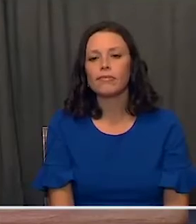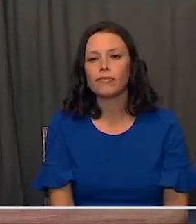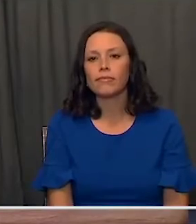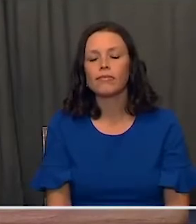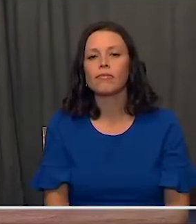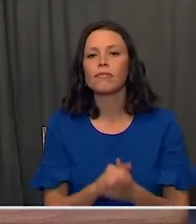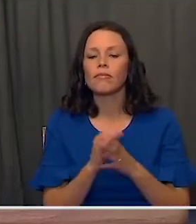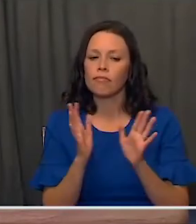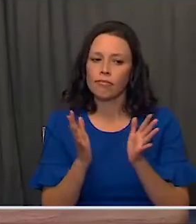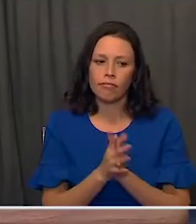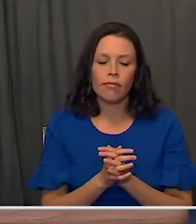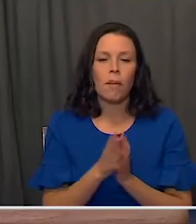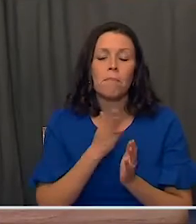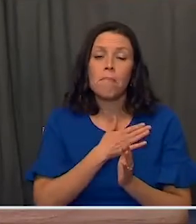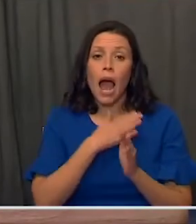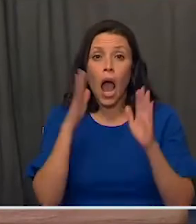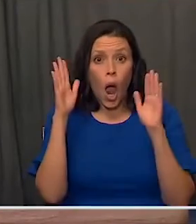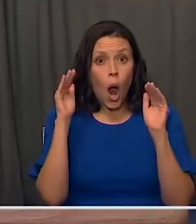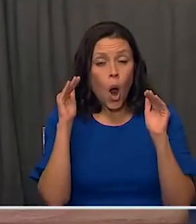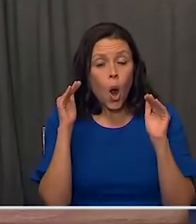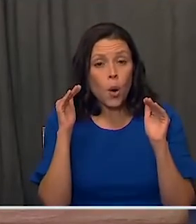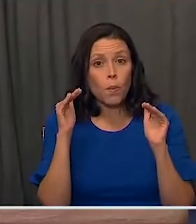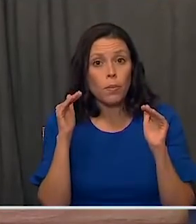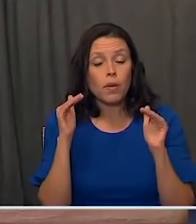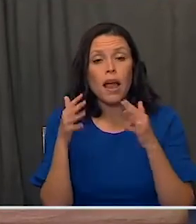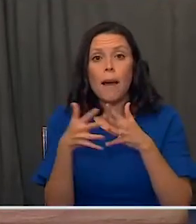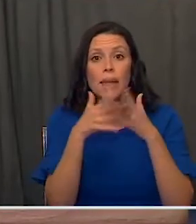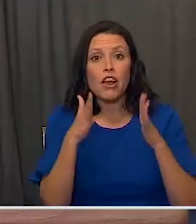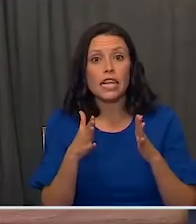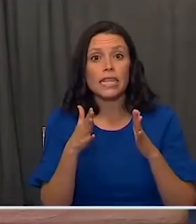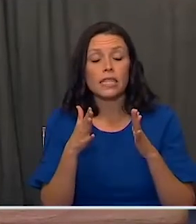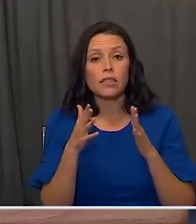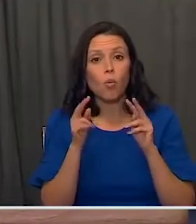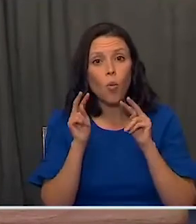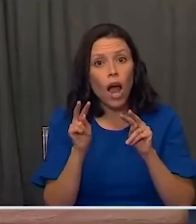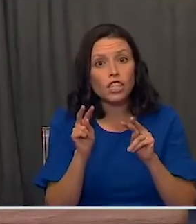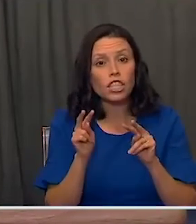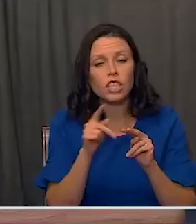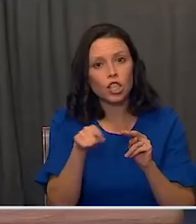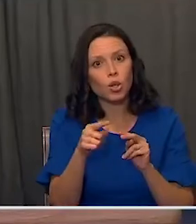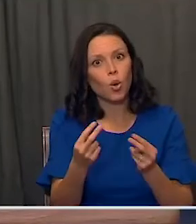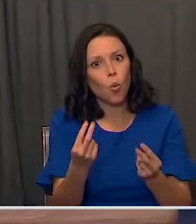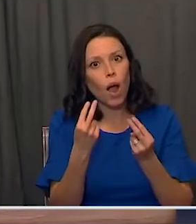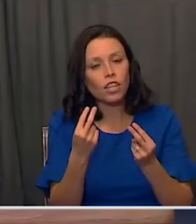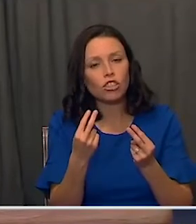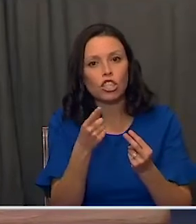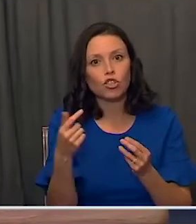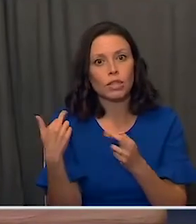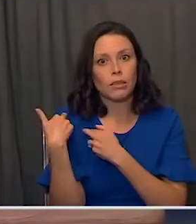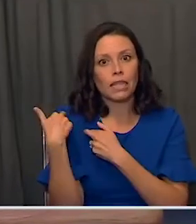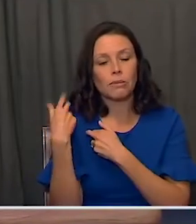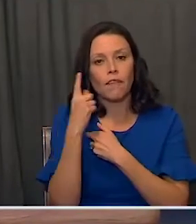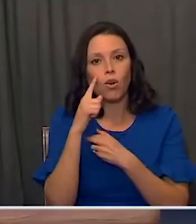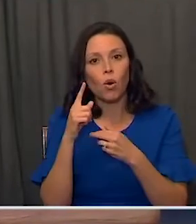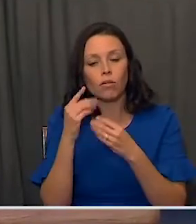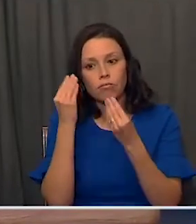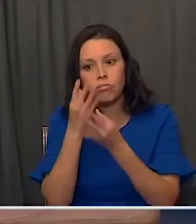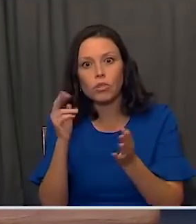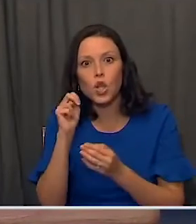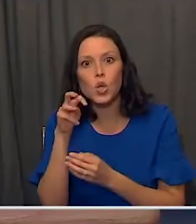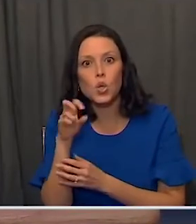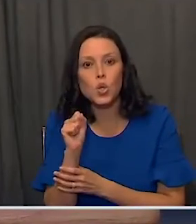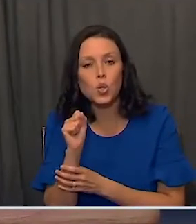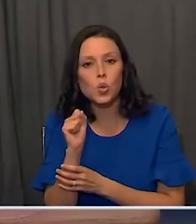Let me say, I, my hope is that Americans looking on and all of you responsible for sharing the news